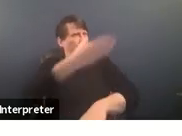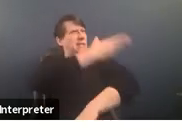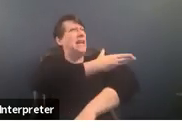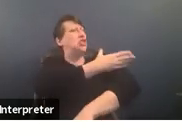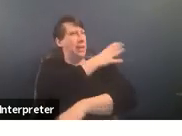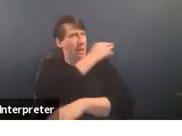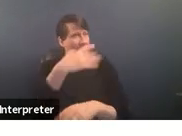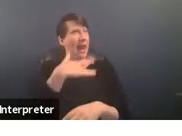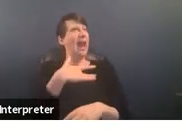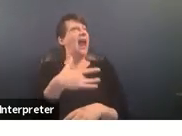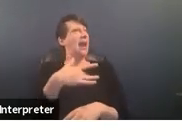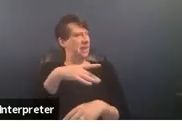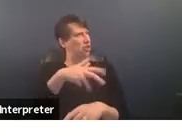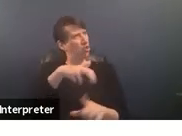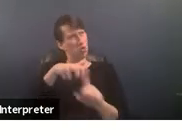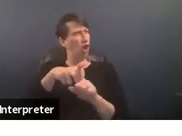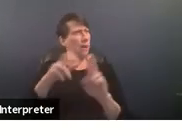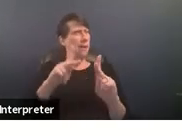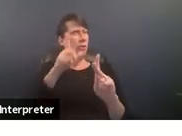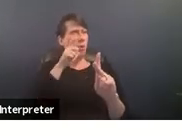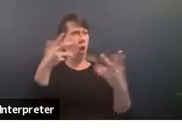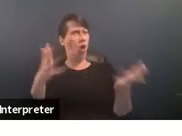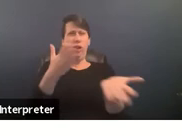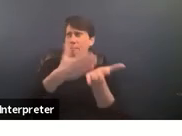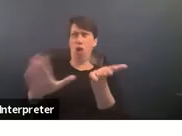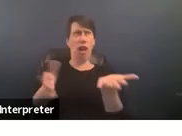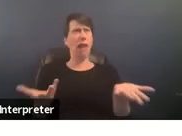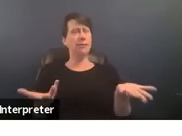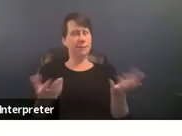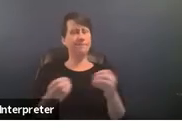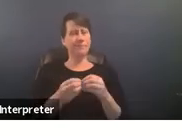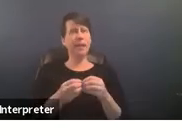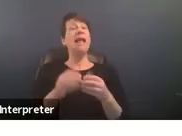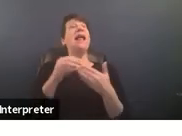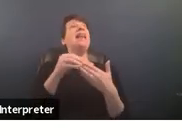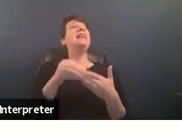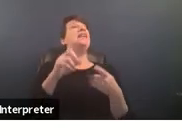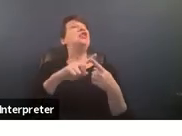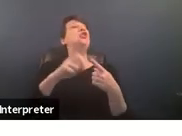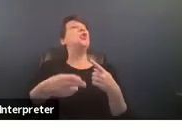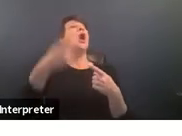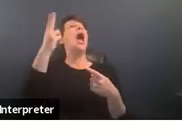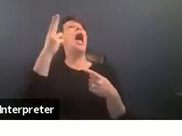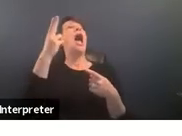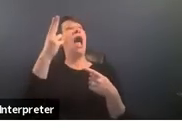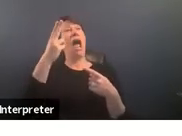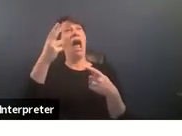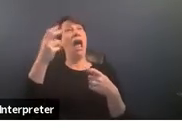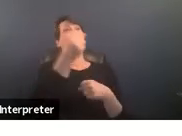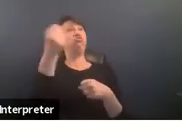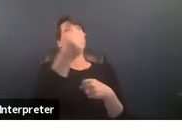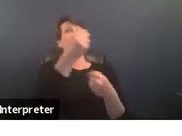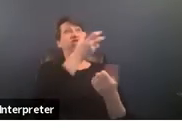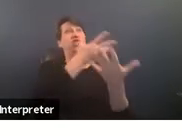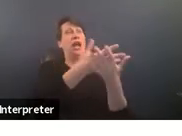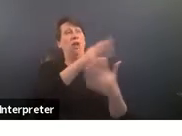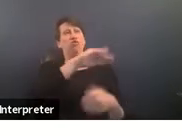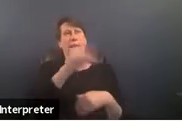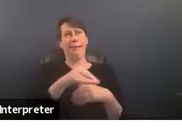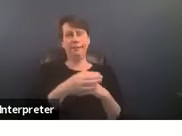disproportionately targets people who are already marginalized leading to high recidivism rates finally